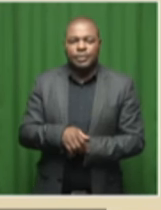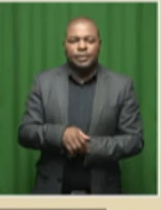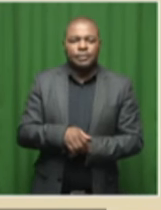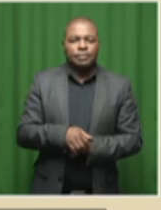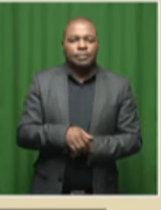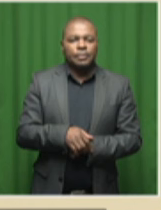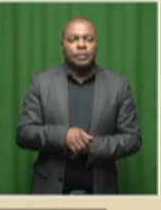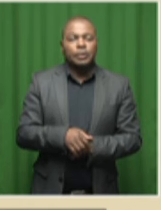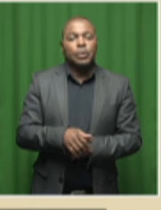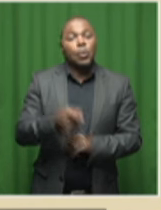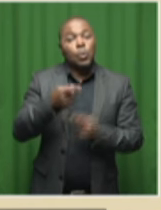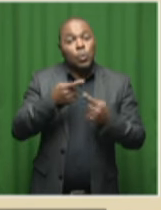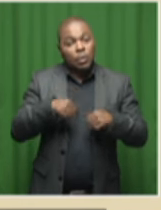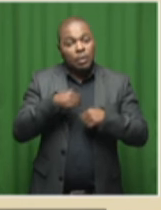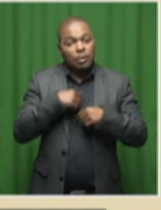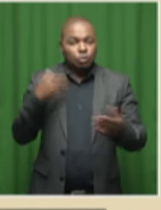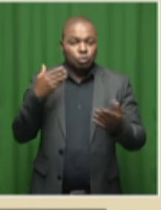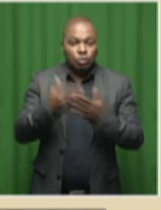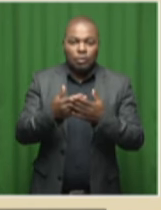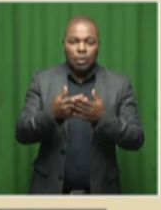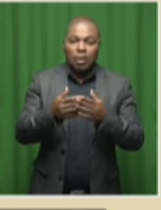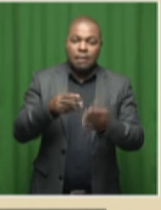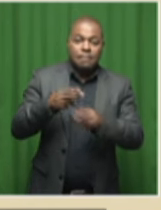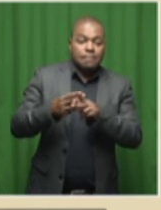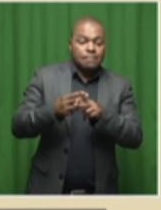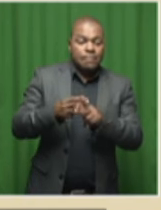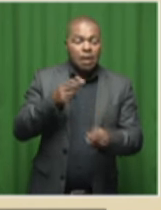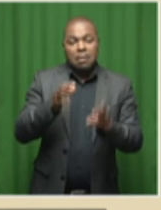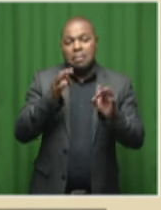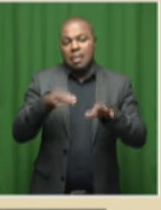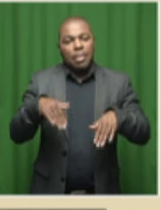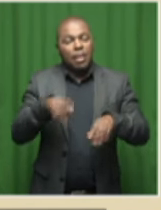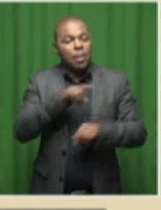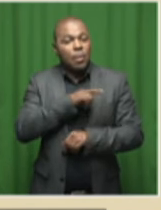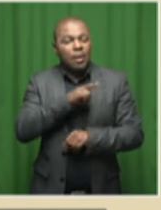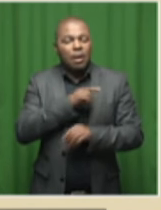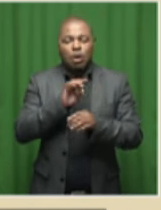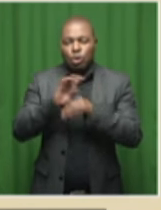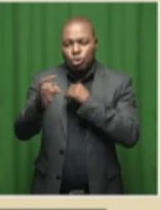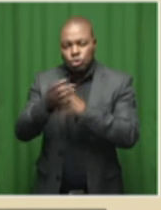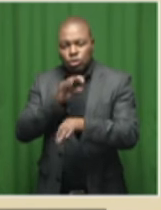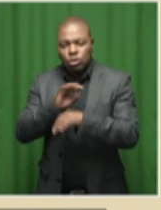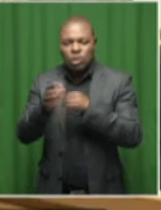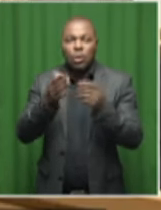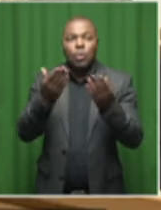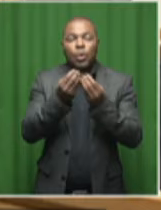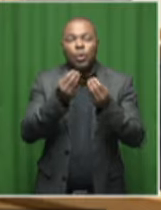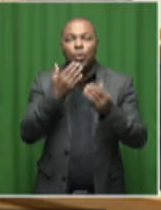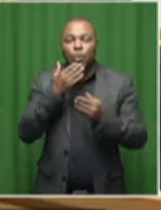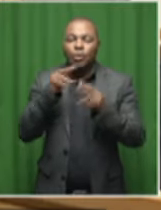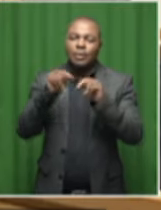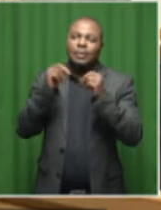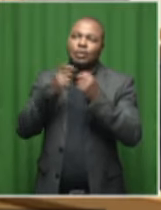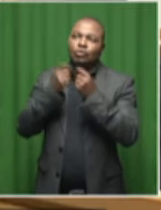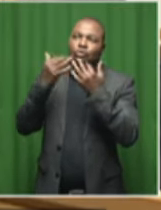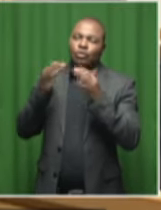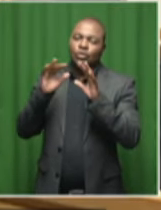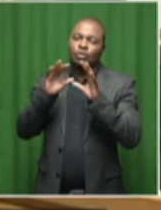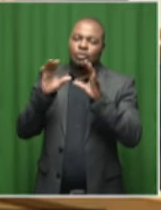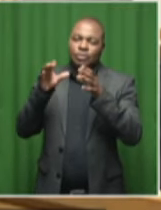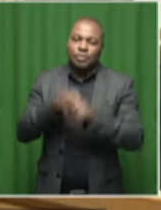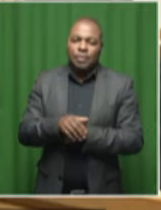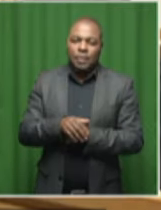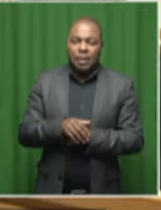the reason why we have not properly finalized this, there has been consultations with National Treasury. Several of